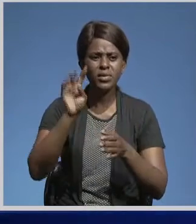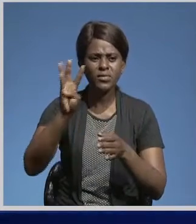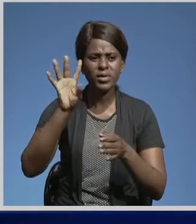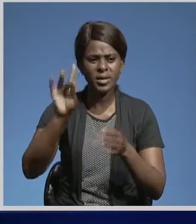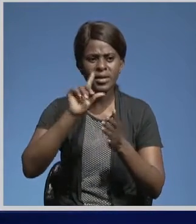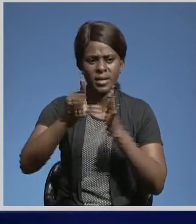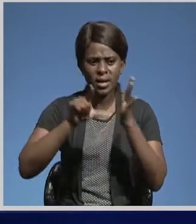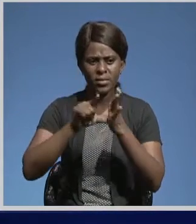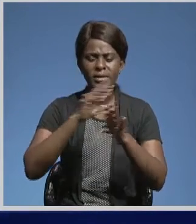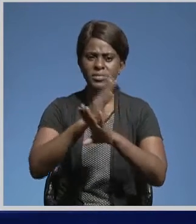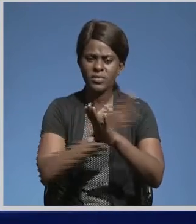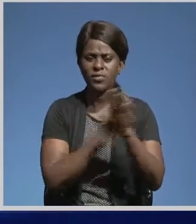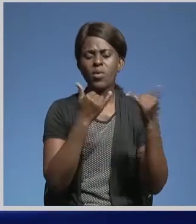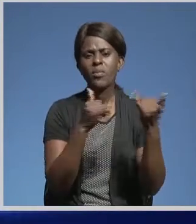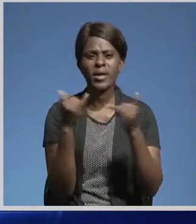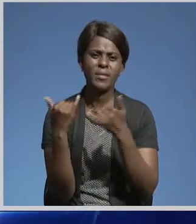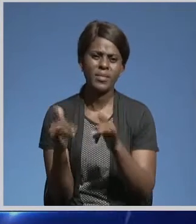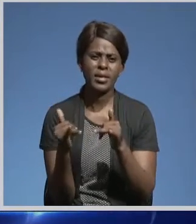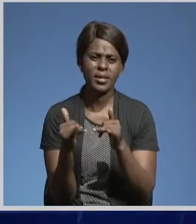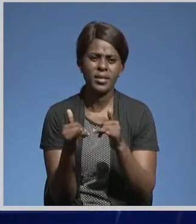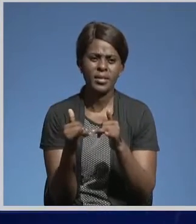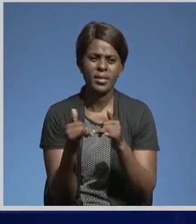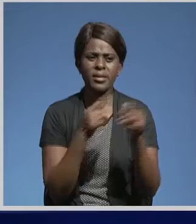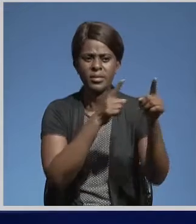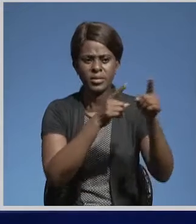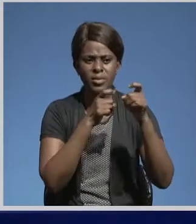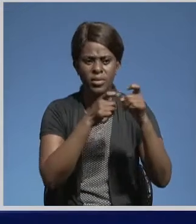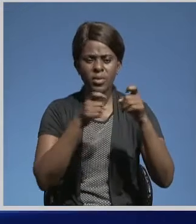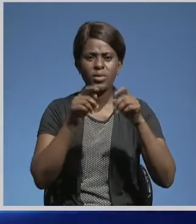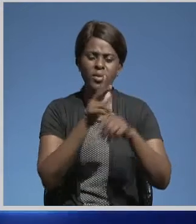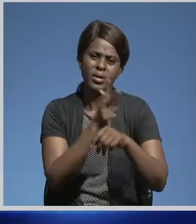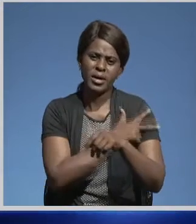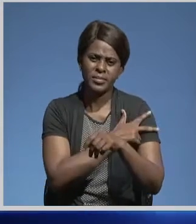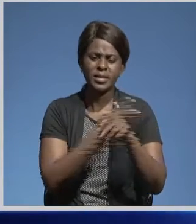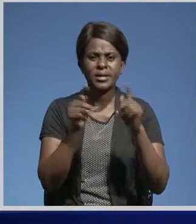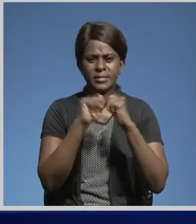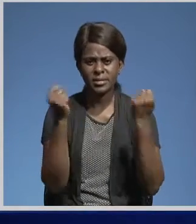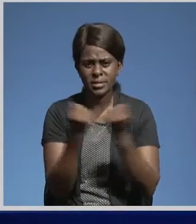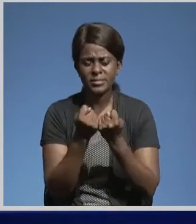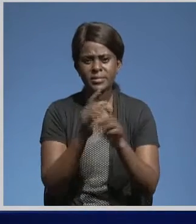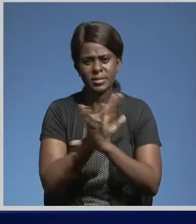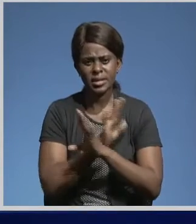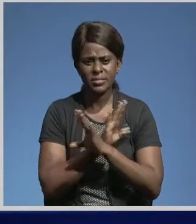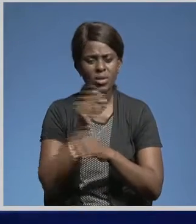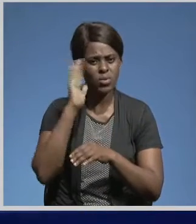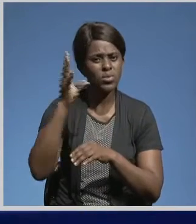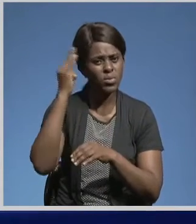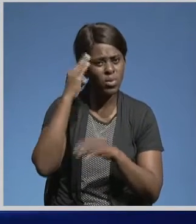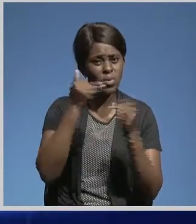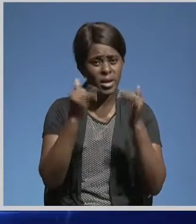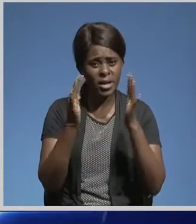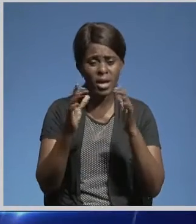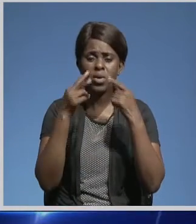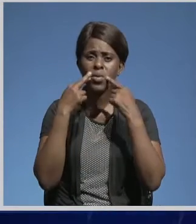before any match is played. Chipolopolo team Dr. George Pirie says Zambia will know the players' COVID